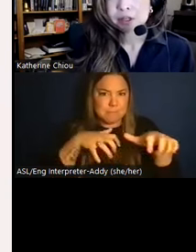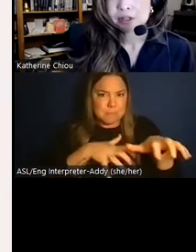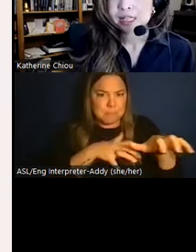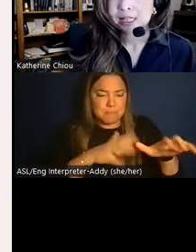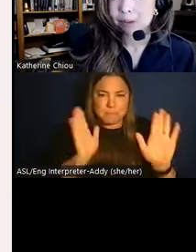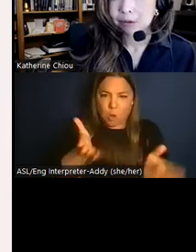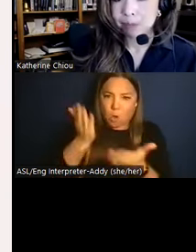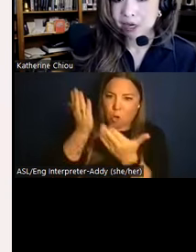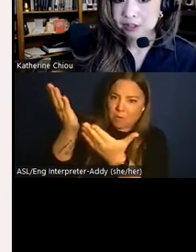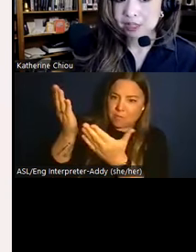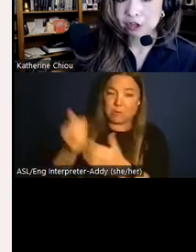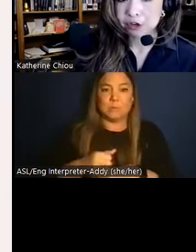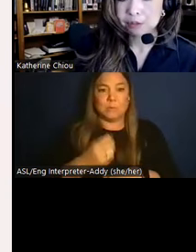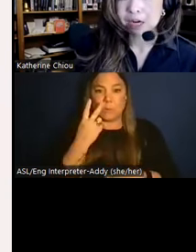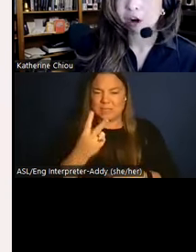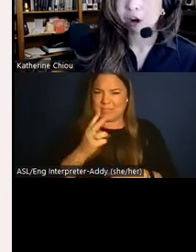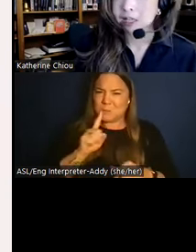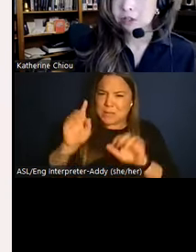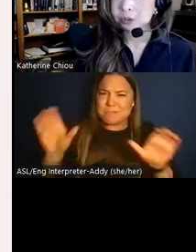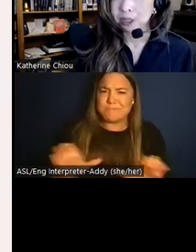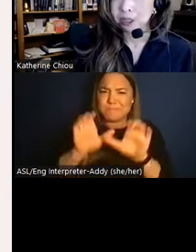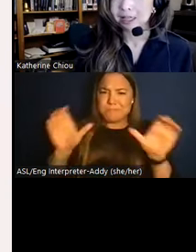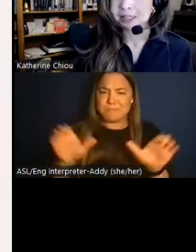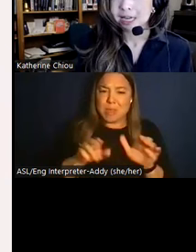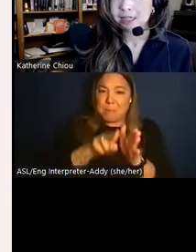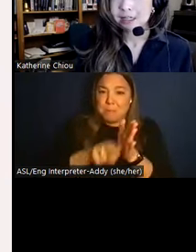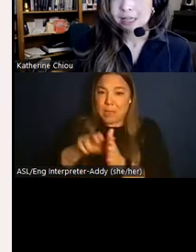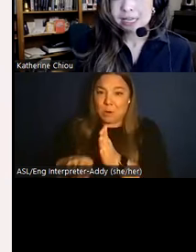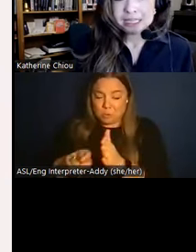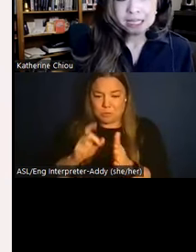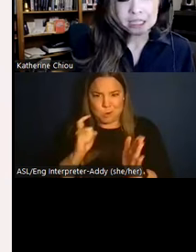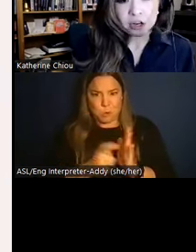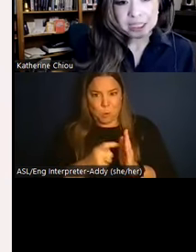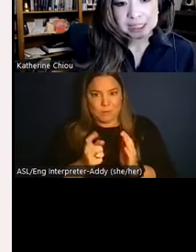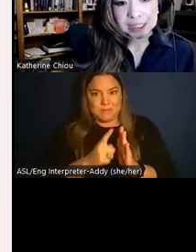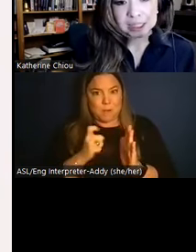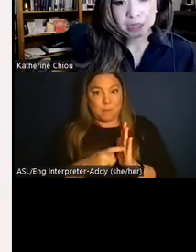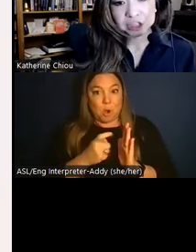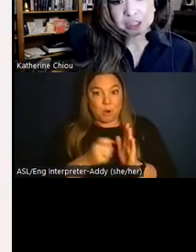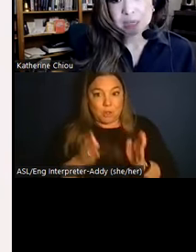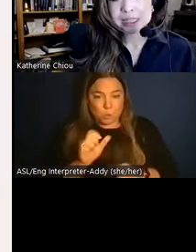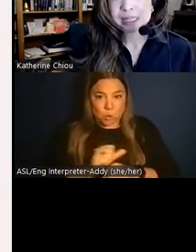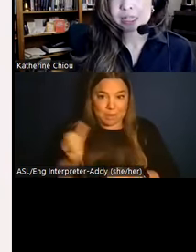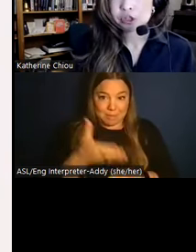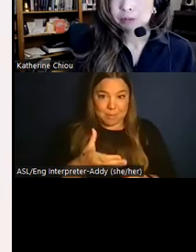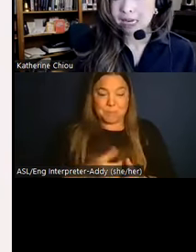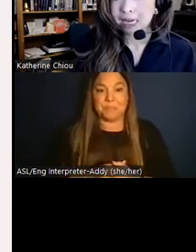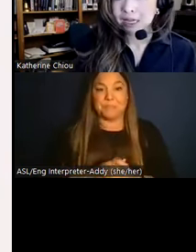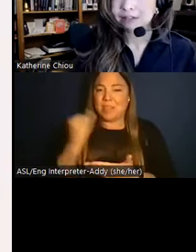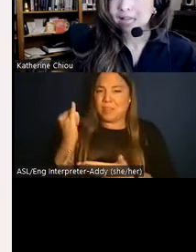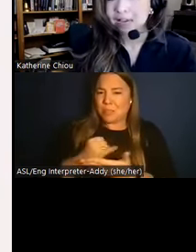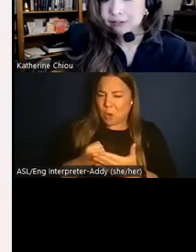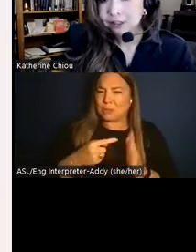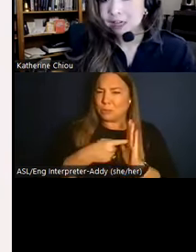mirrors the elaborate burials unearthed by archaeologists working at the site. It's in these artistic expressions that we see the interplay